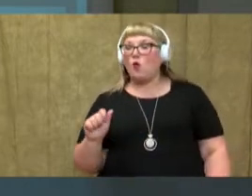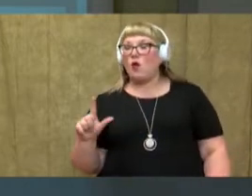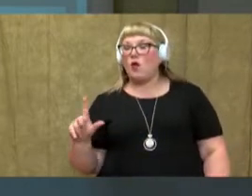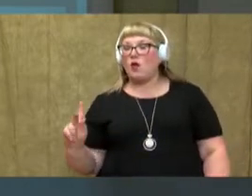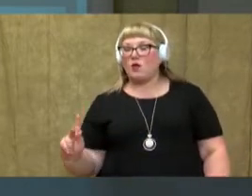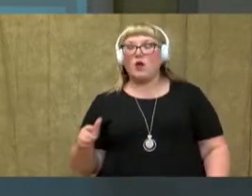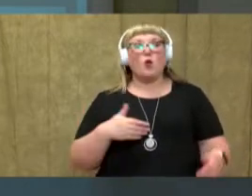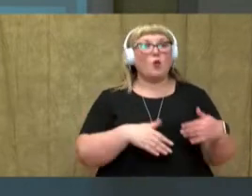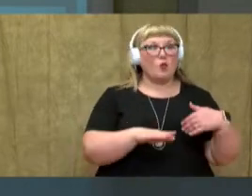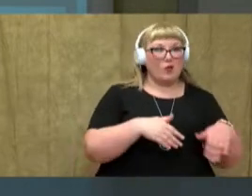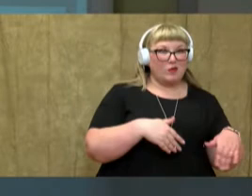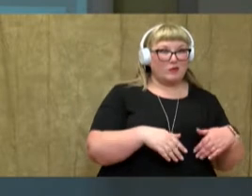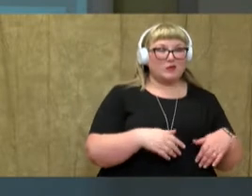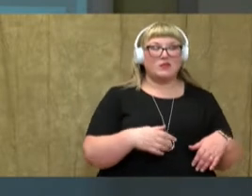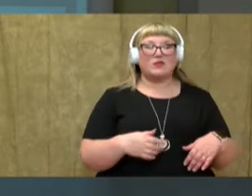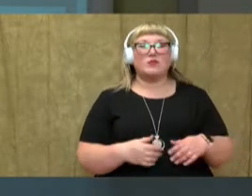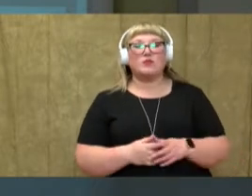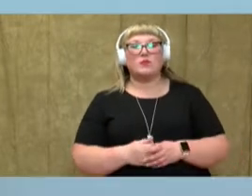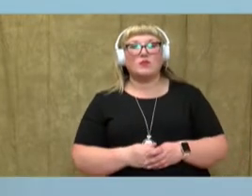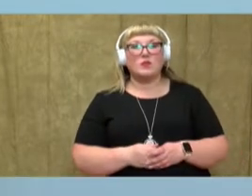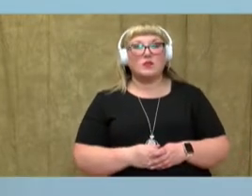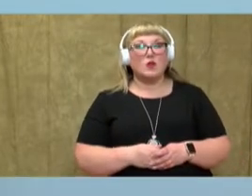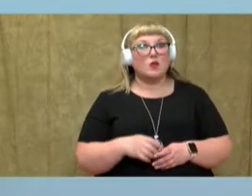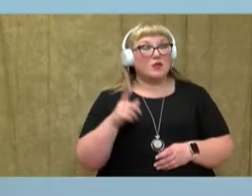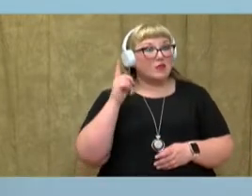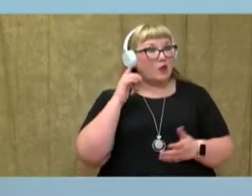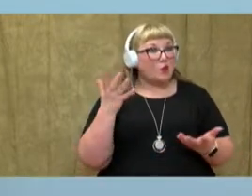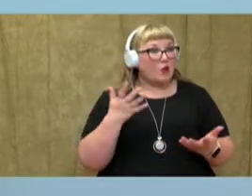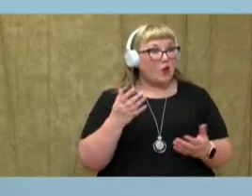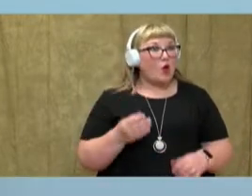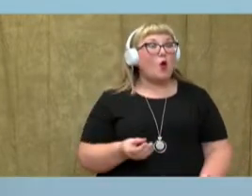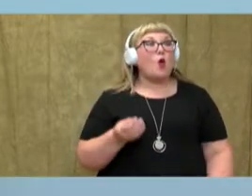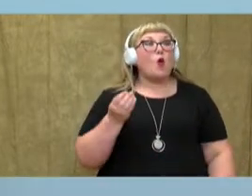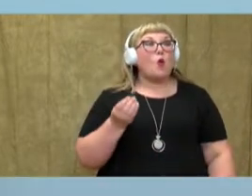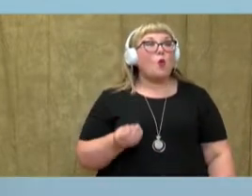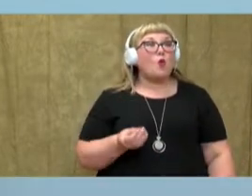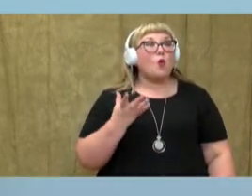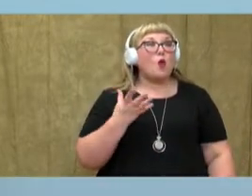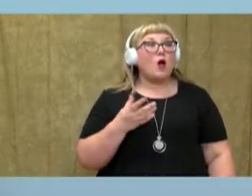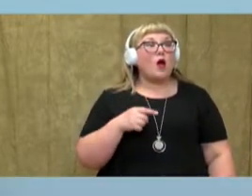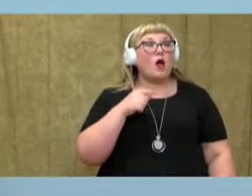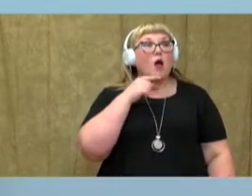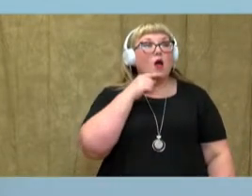Let's say the sounds we hear in walk. W-aul.